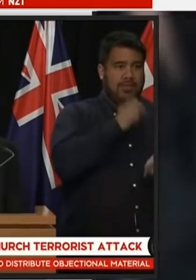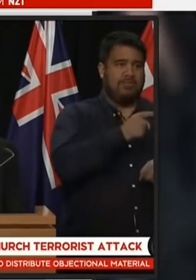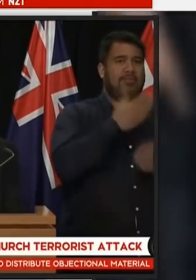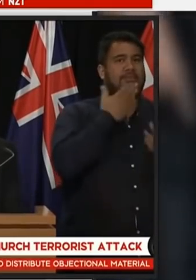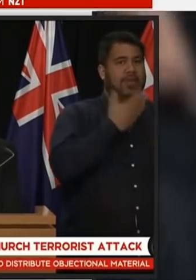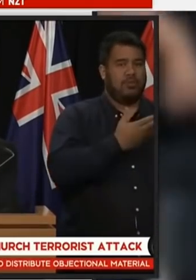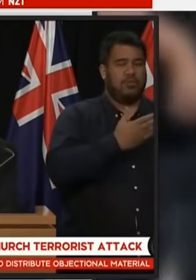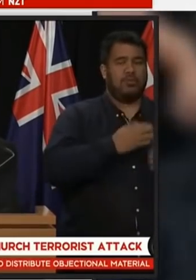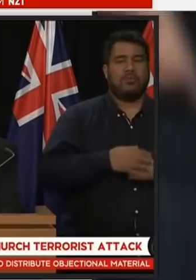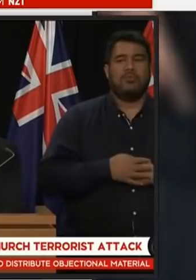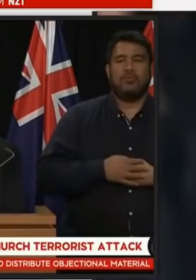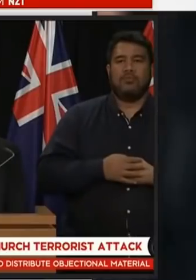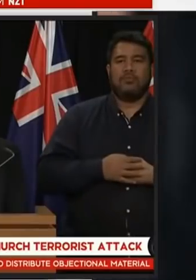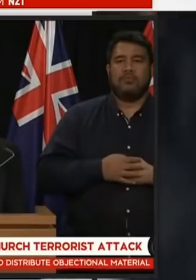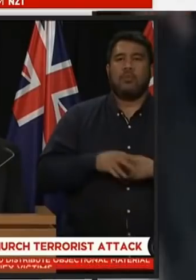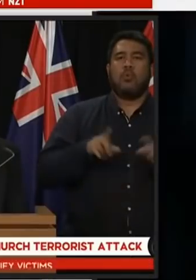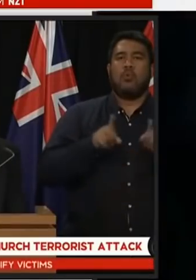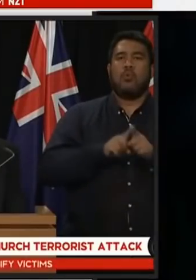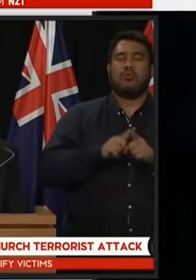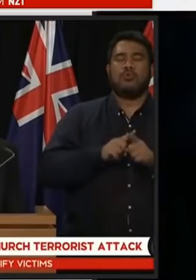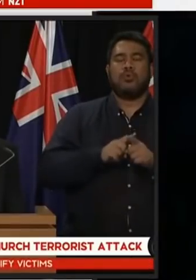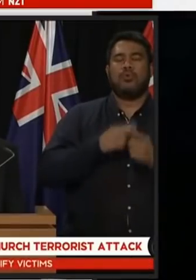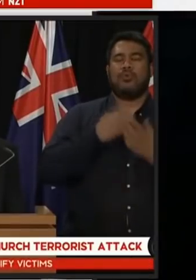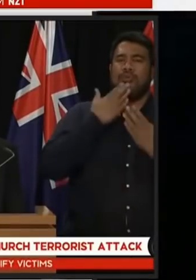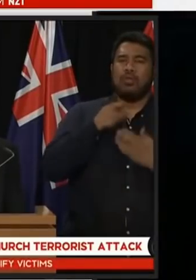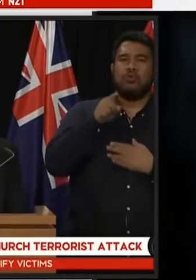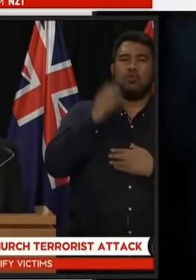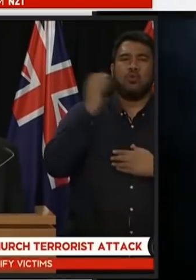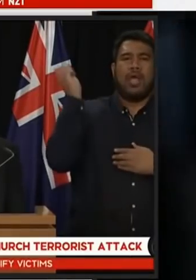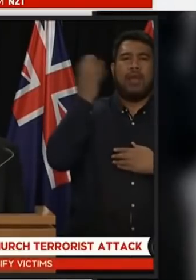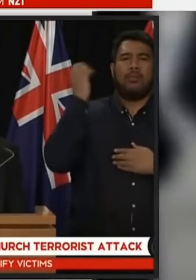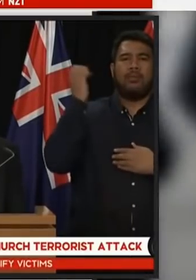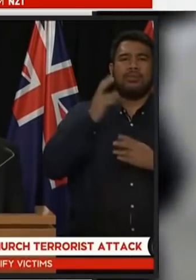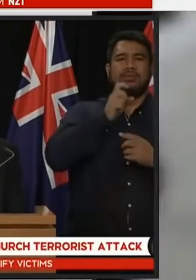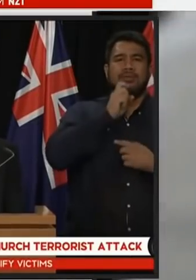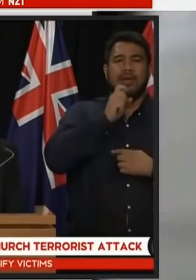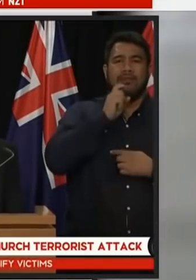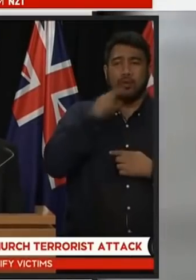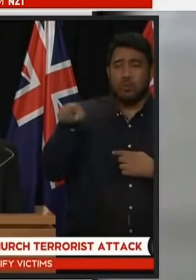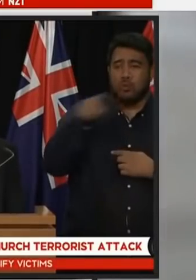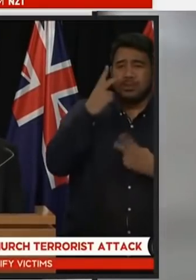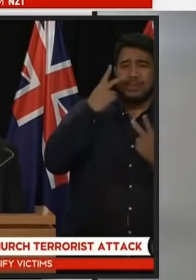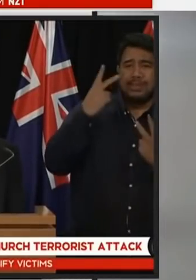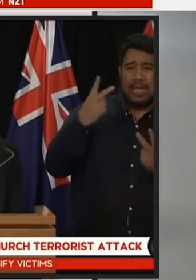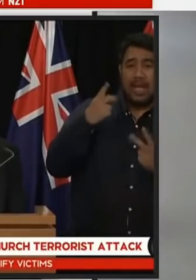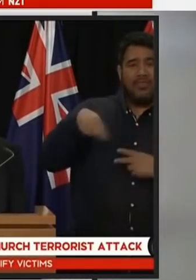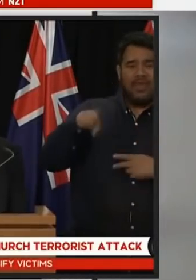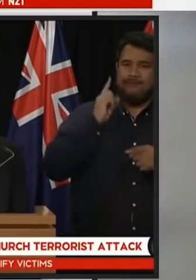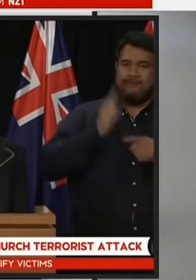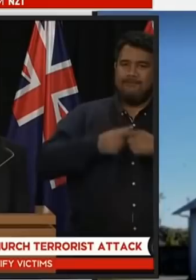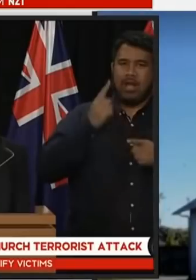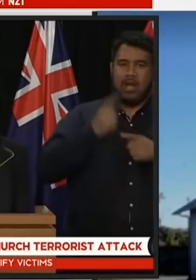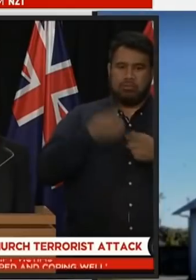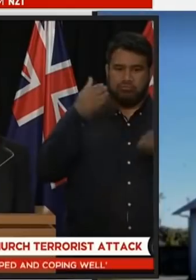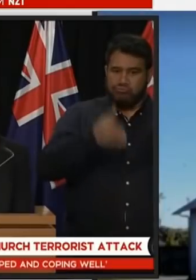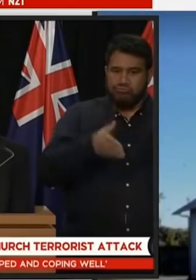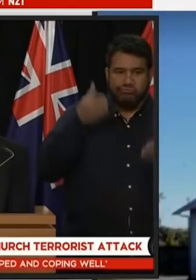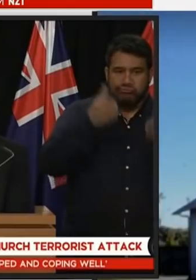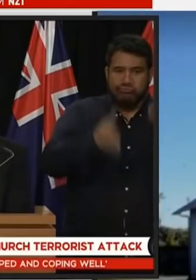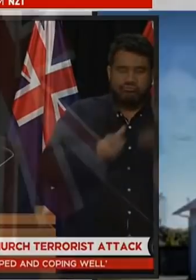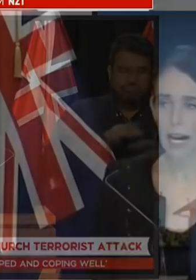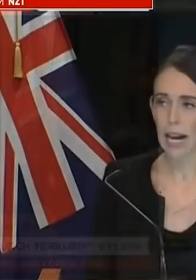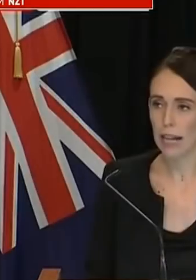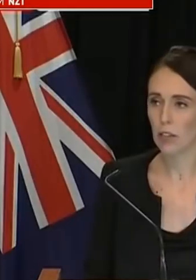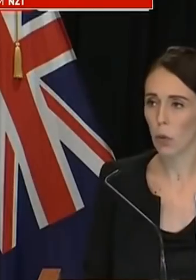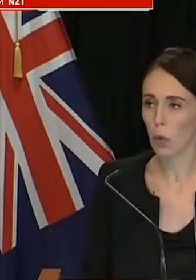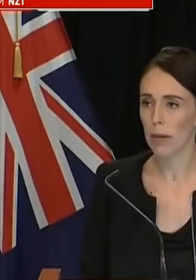i also want to acknowledge ambulance staff who many will have seen acting swiftly under horrific conditions